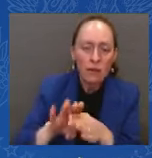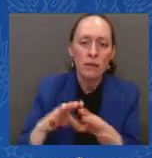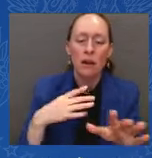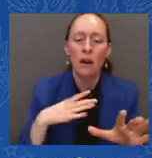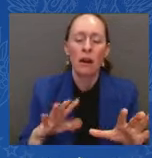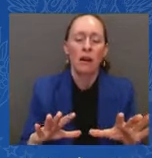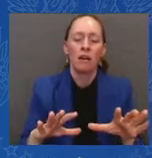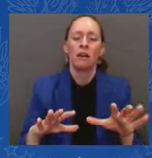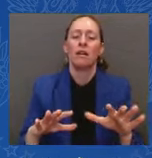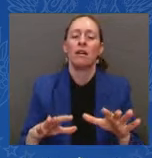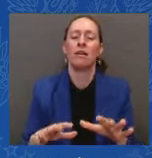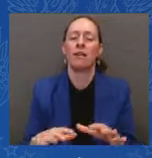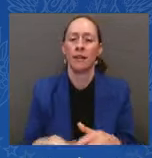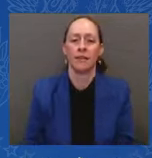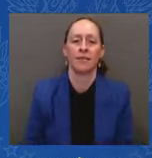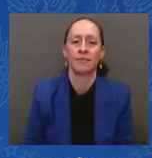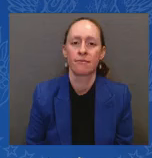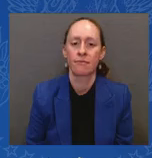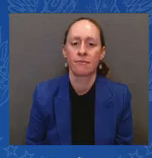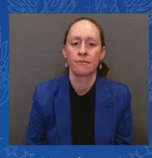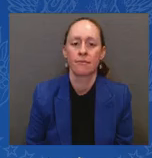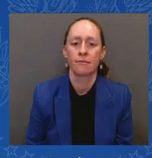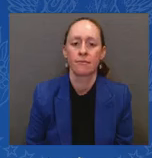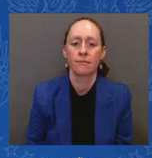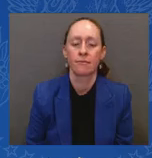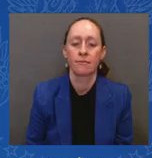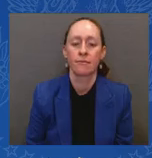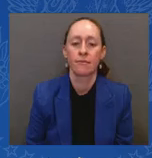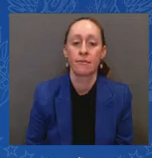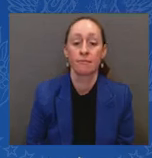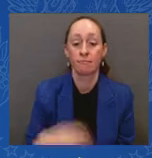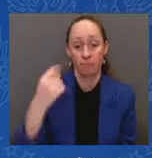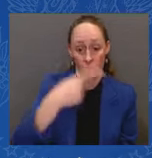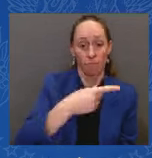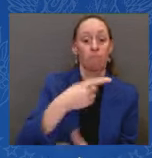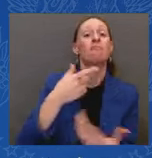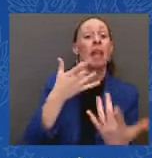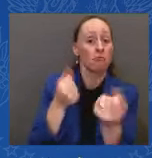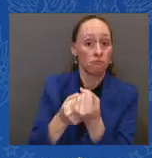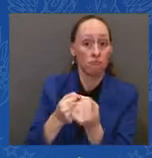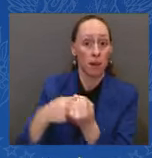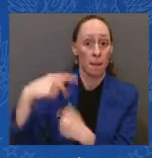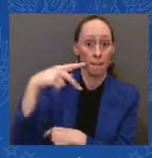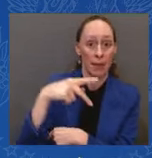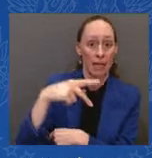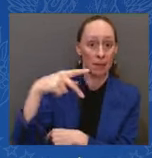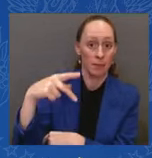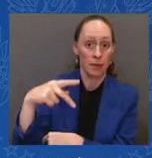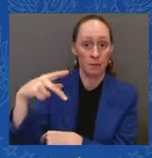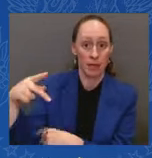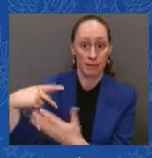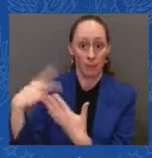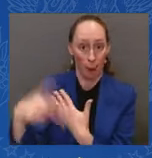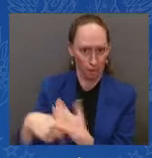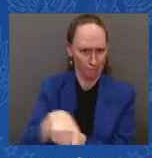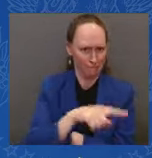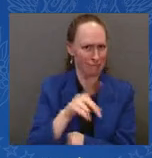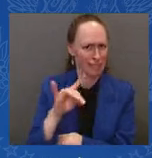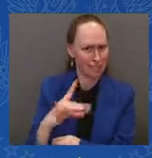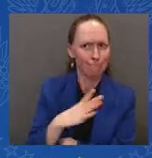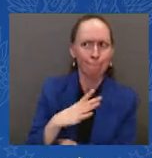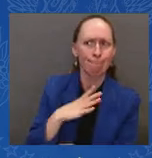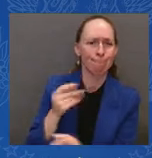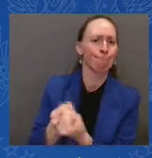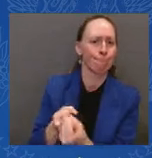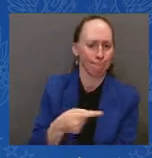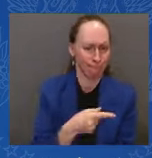Paycheck Protection Program. Remember that? The PPP program during the during the last several years, which was